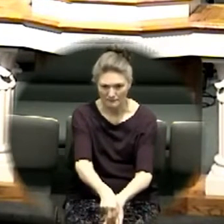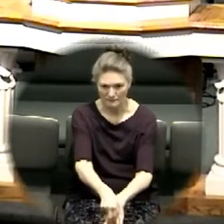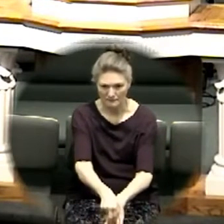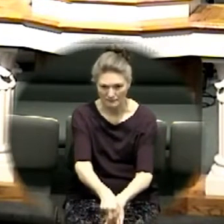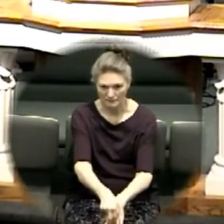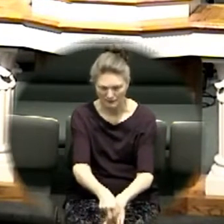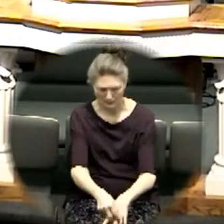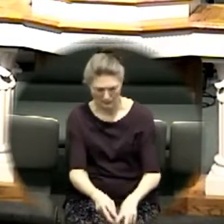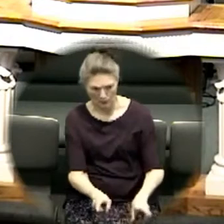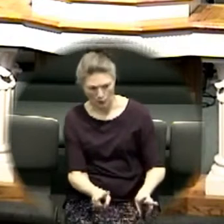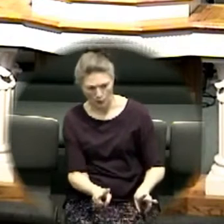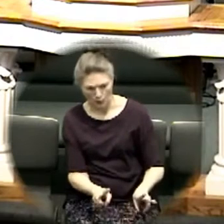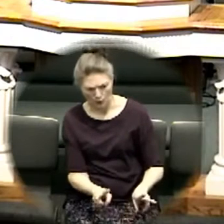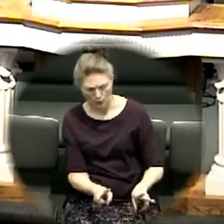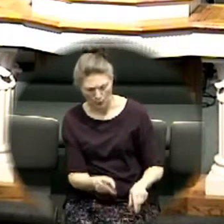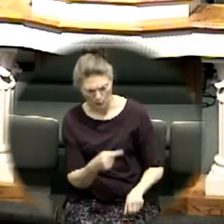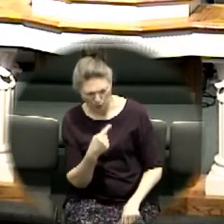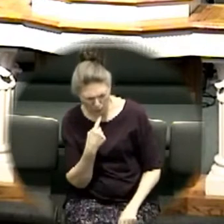and all of a sudden